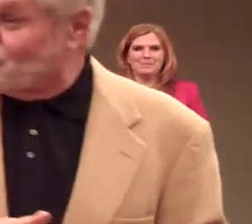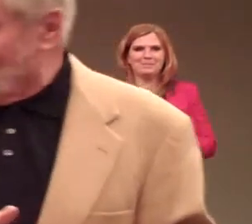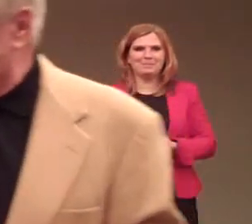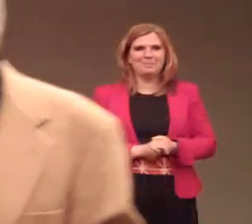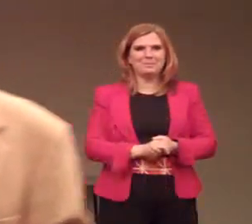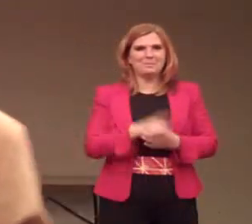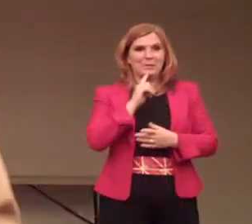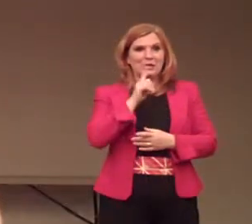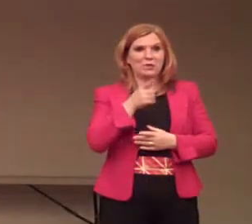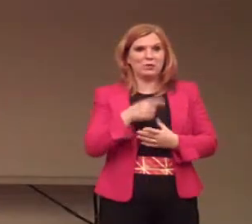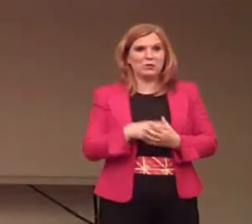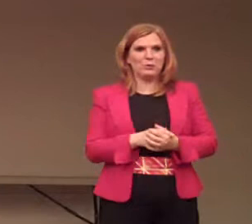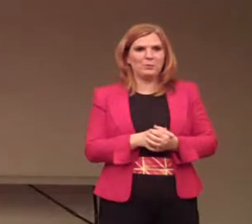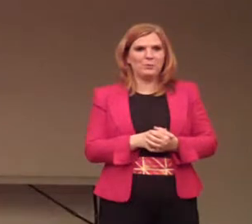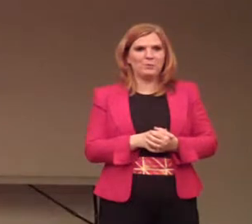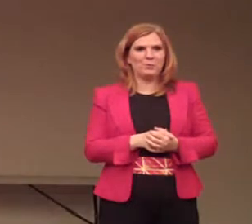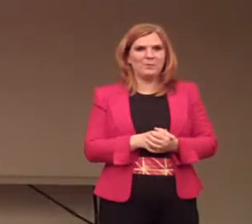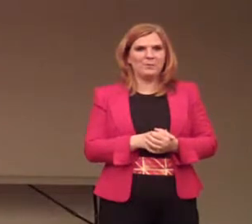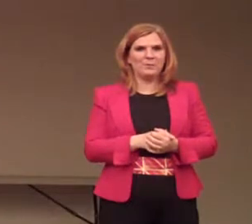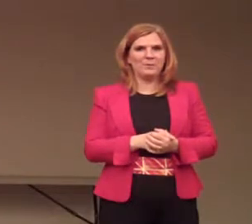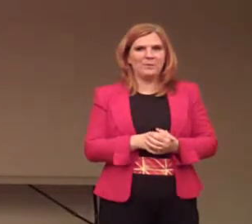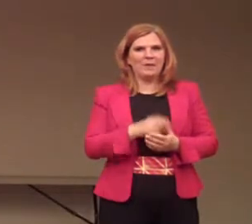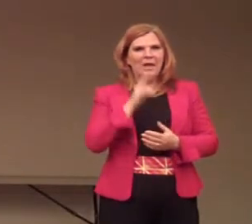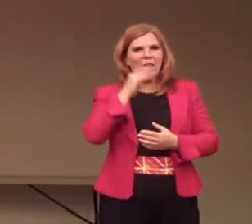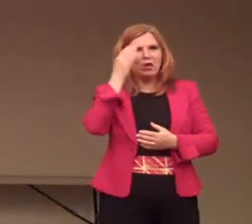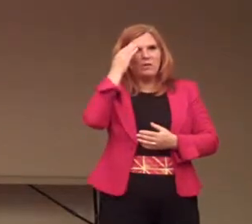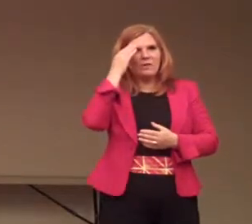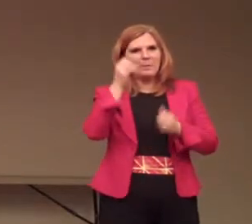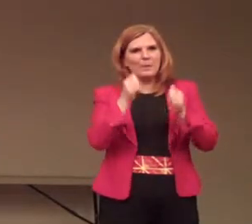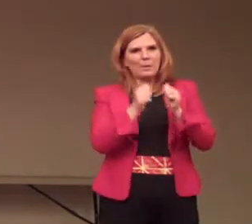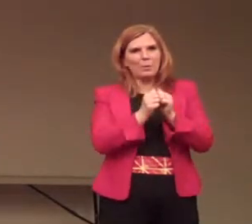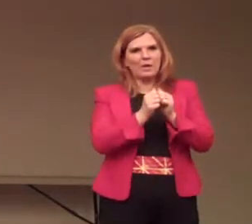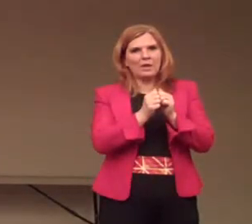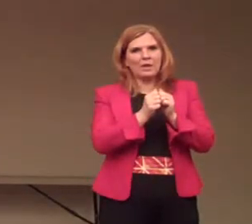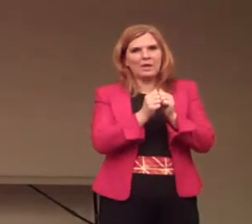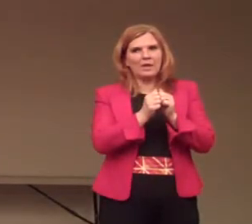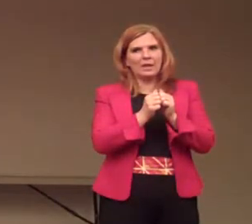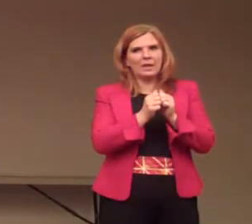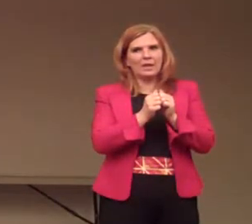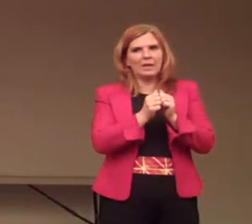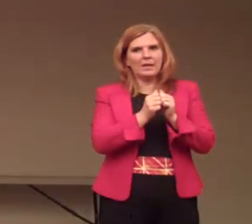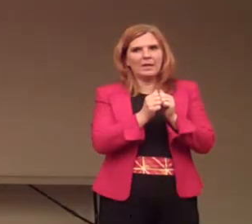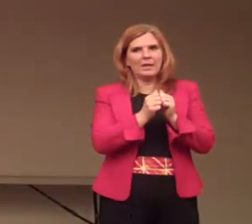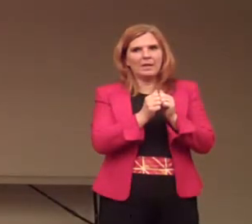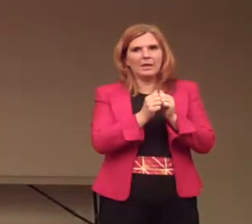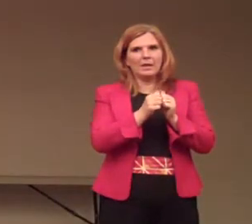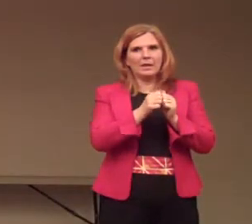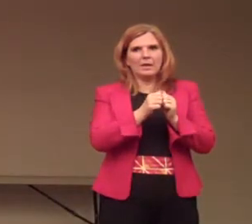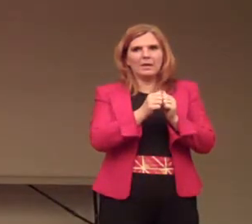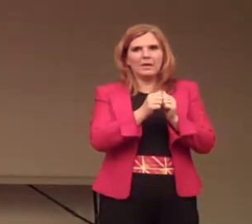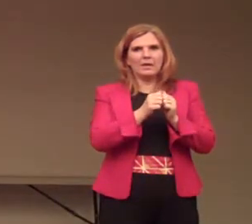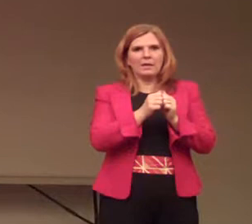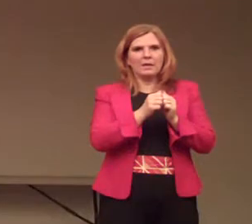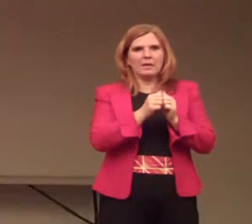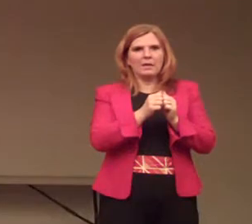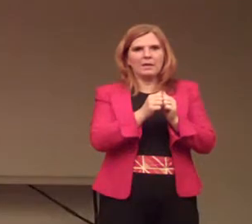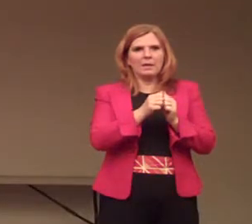It's true. Are you familiar with the Empress Messalina?